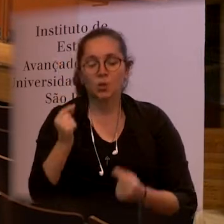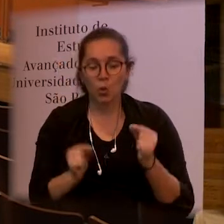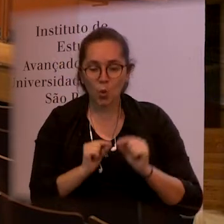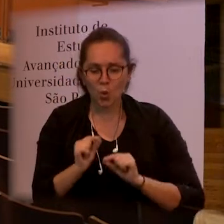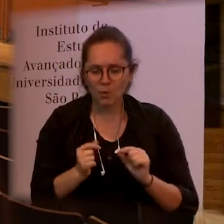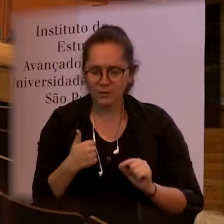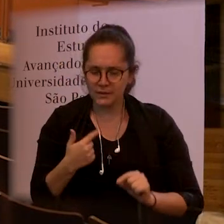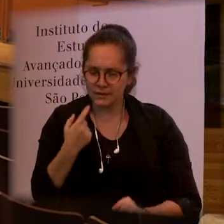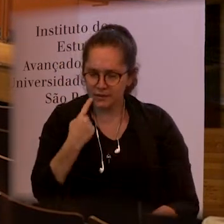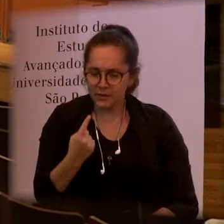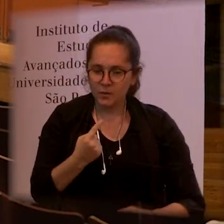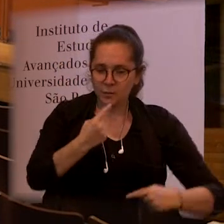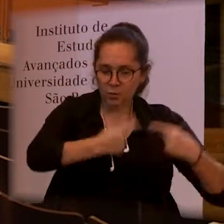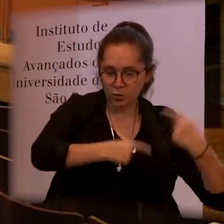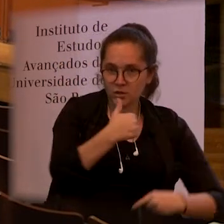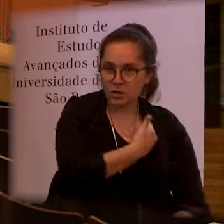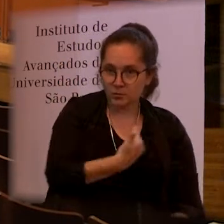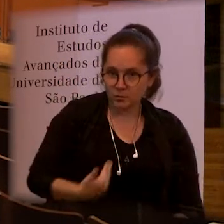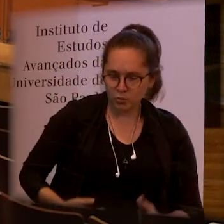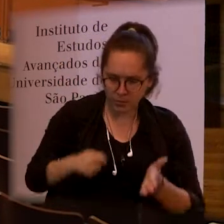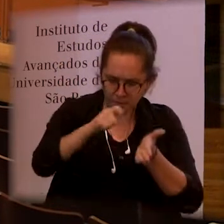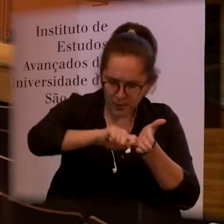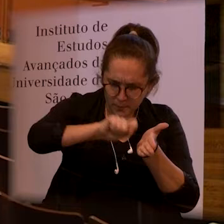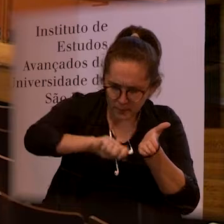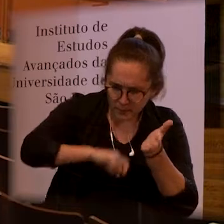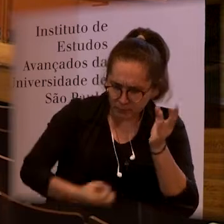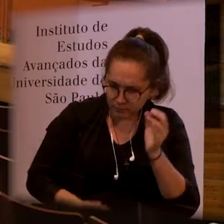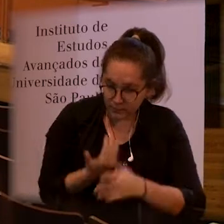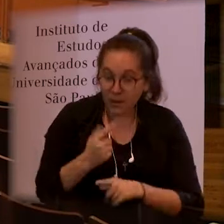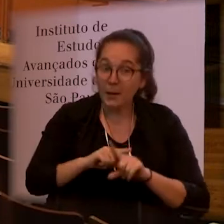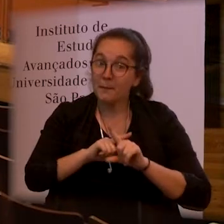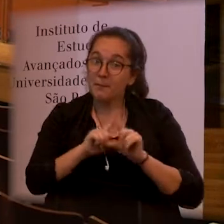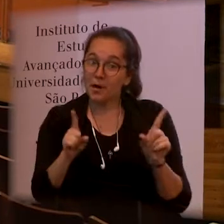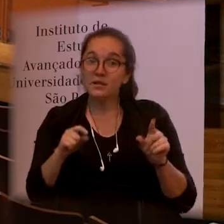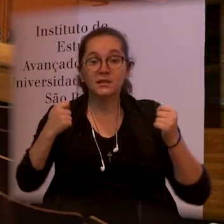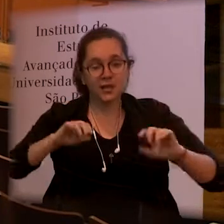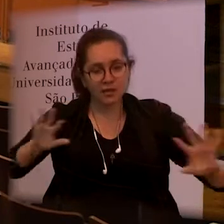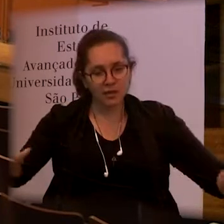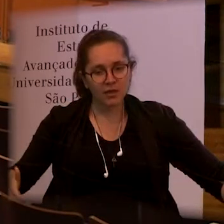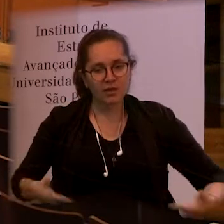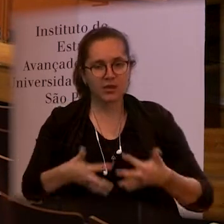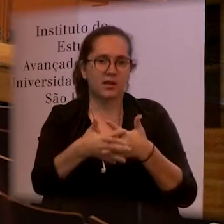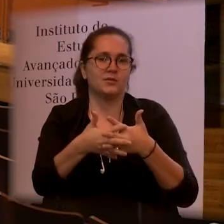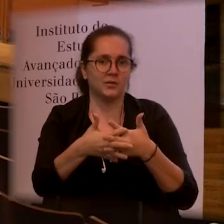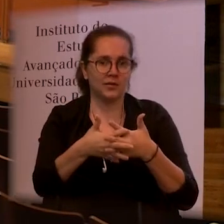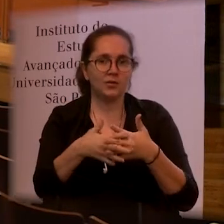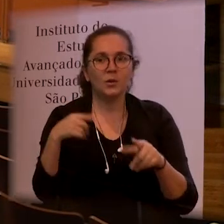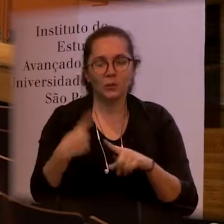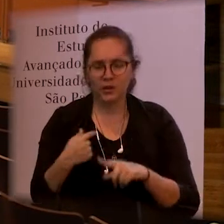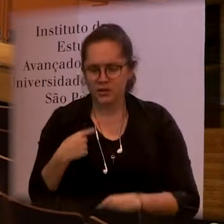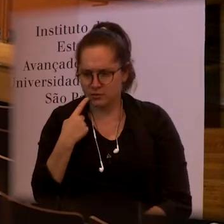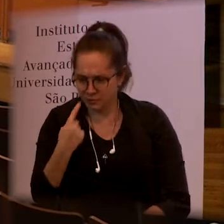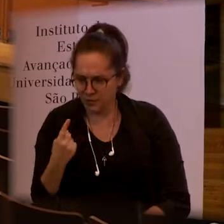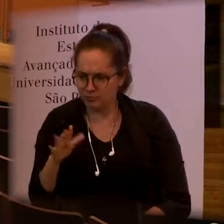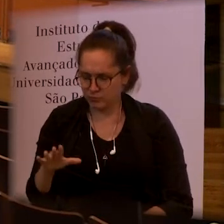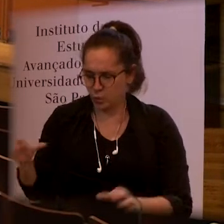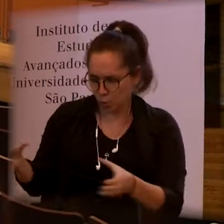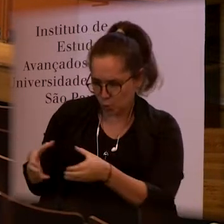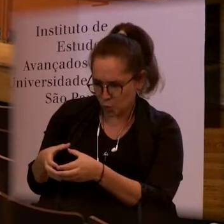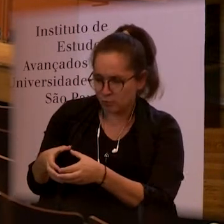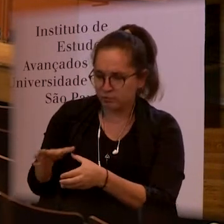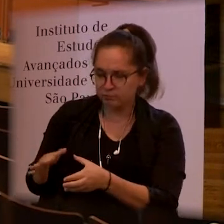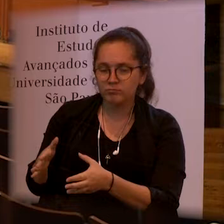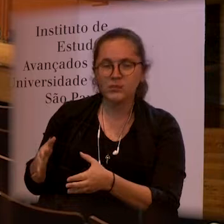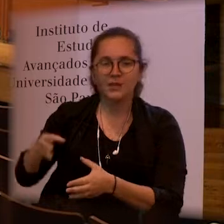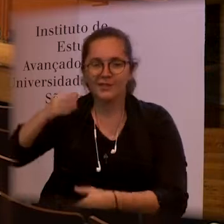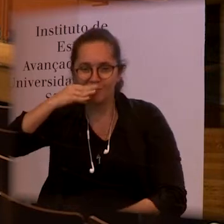how will we build public policies more transversal because when we cut the vulnerability we will